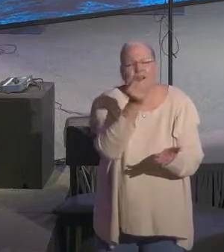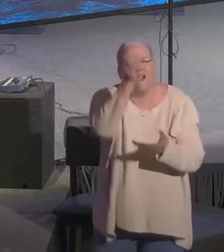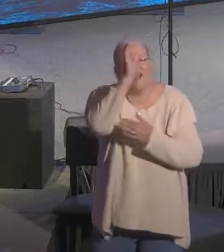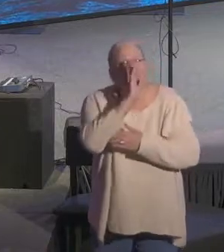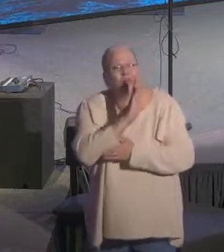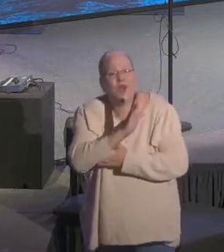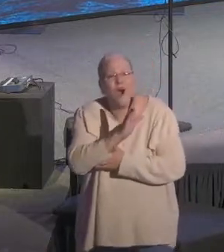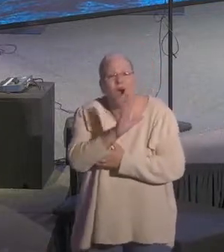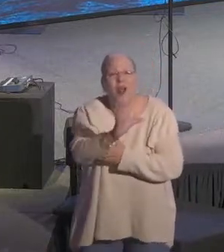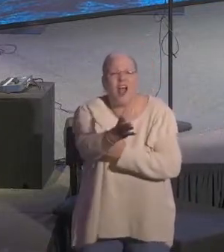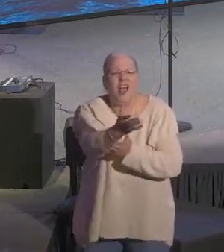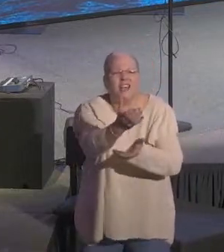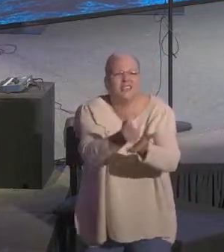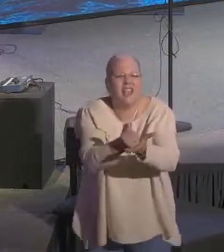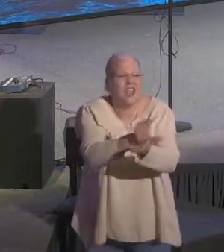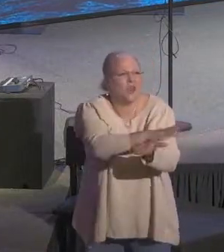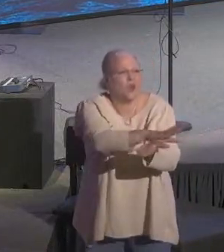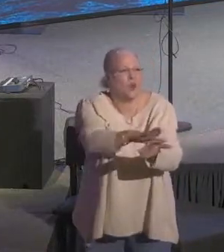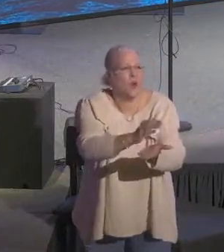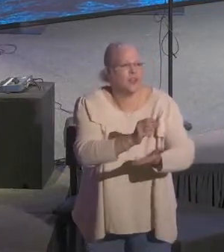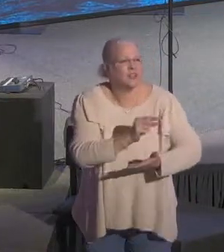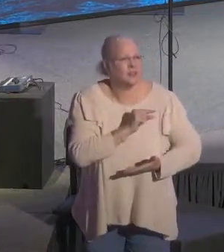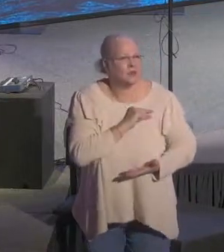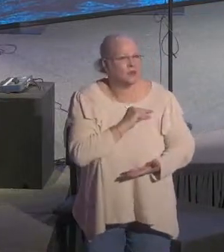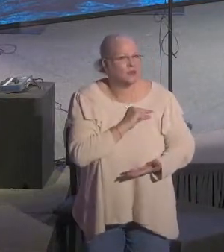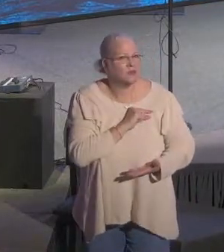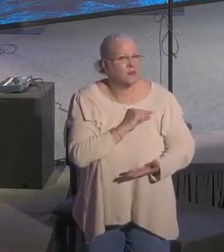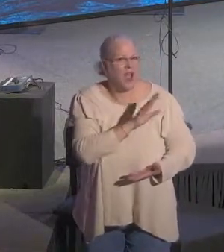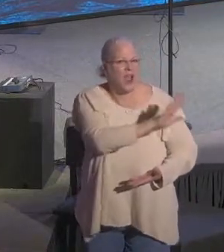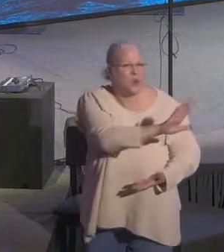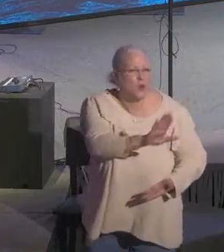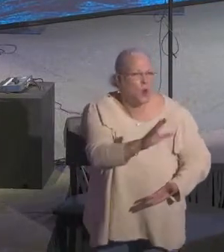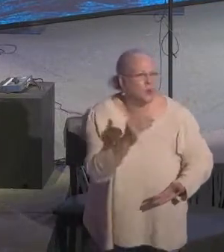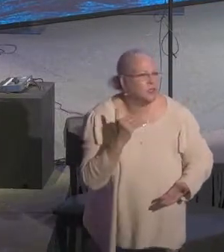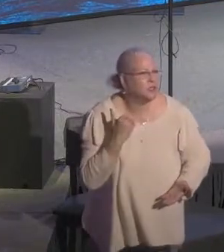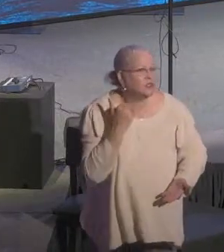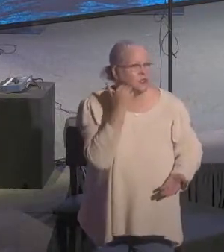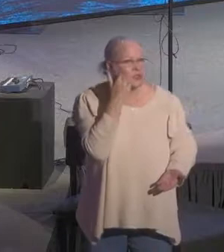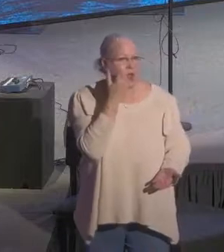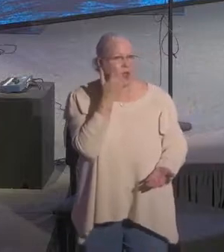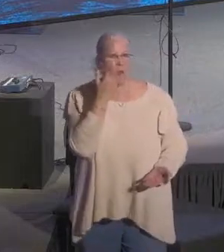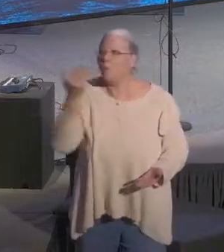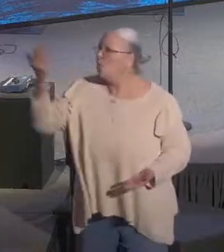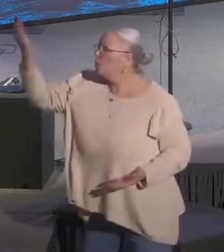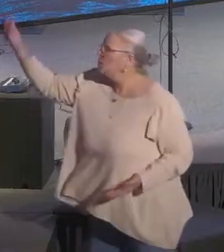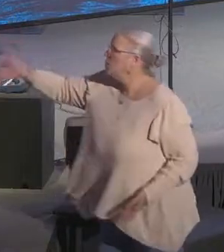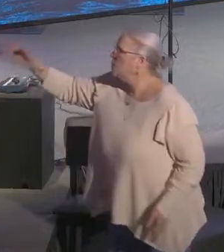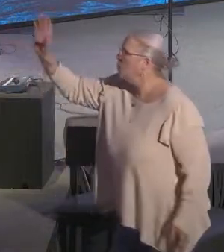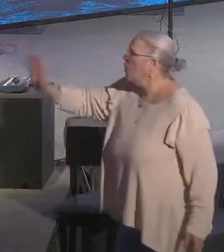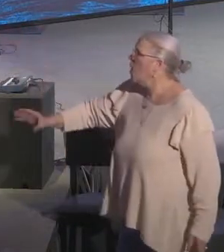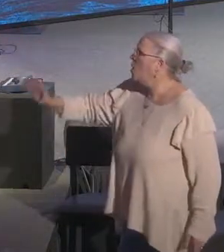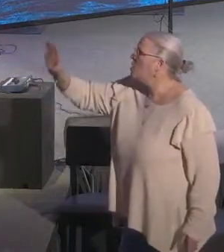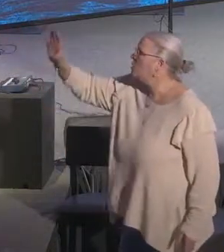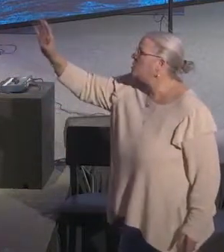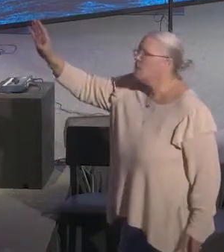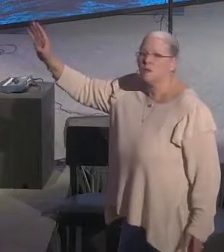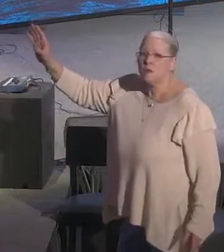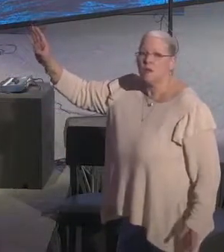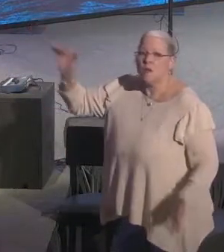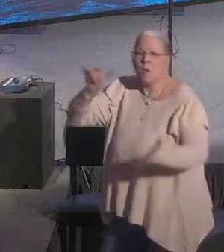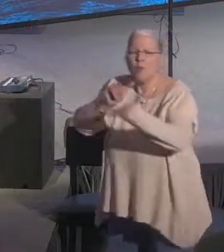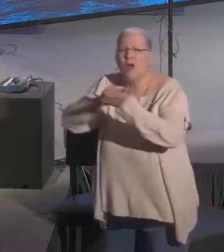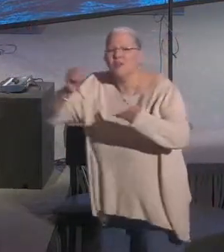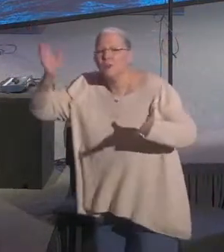God took your guilt and your shame to the cross. That's a message